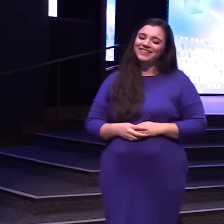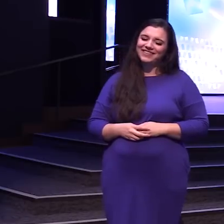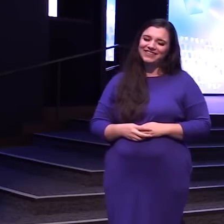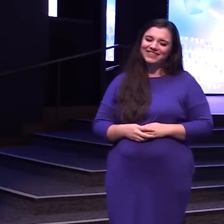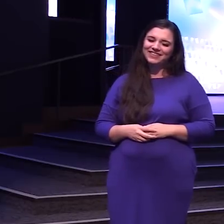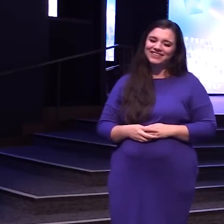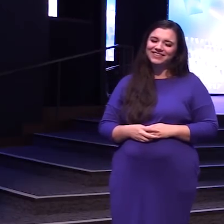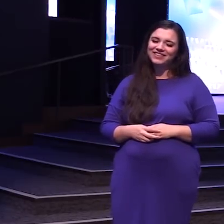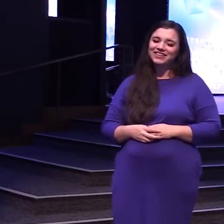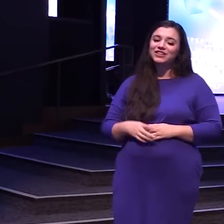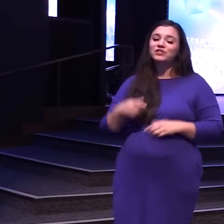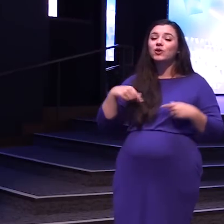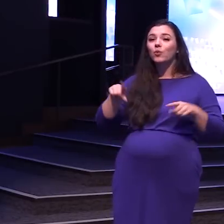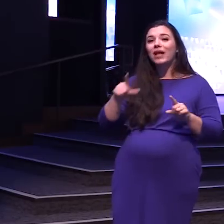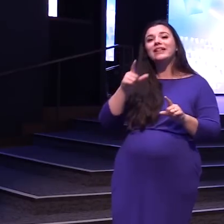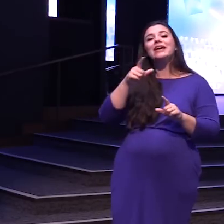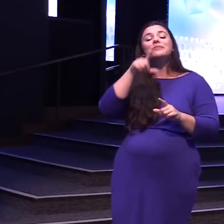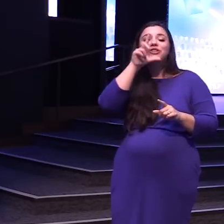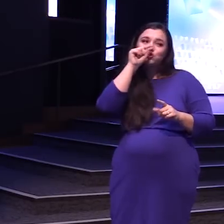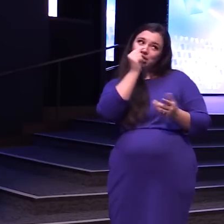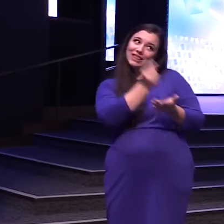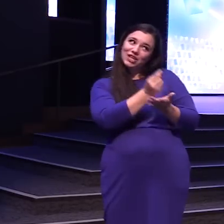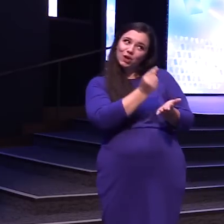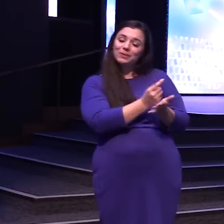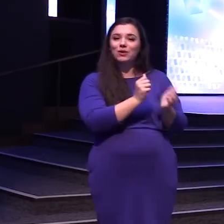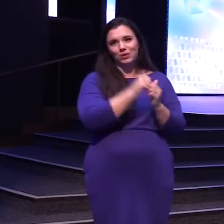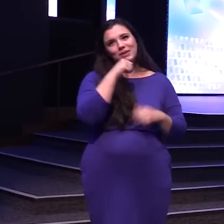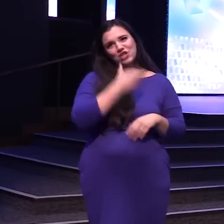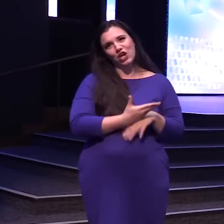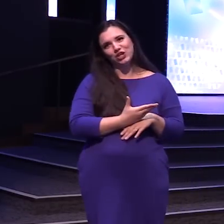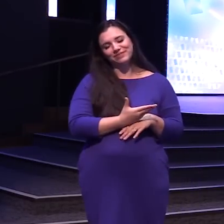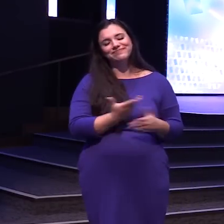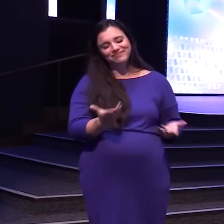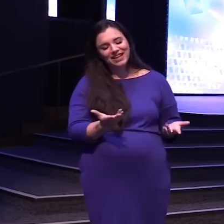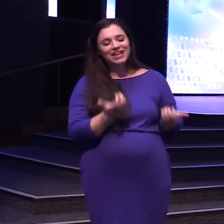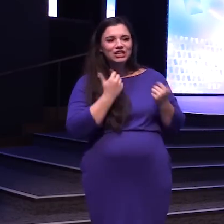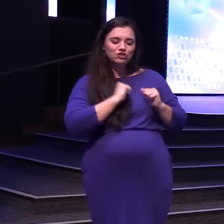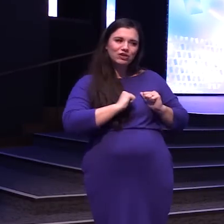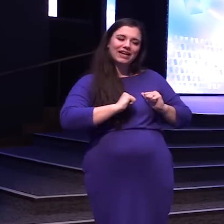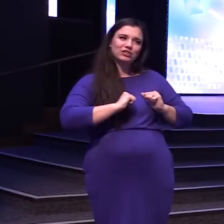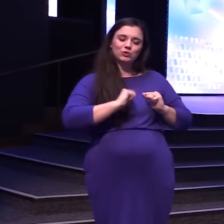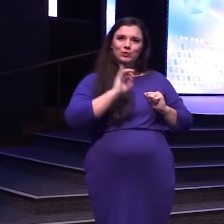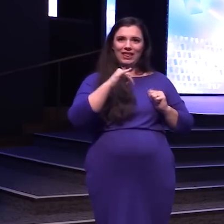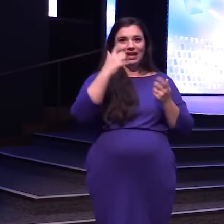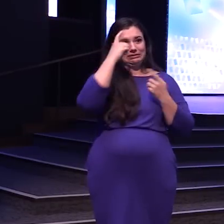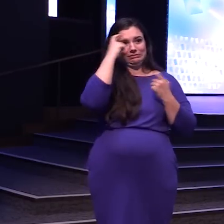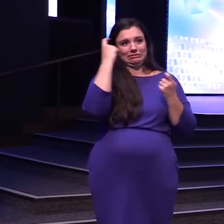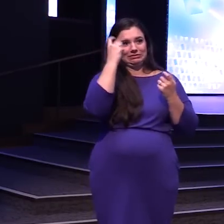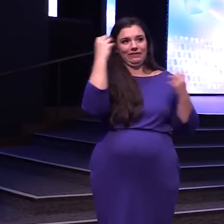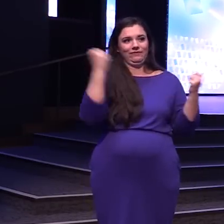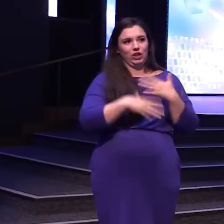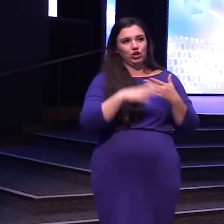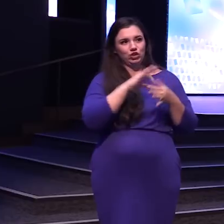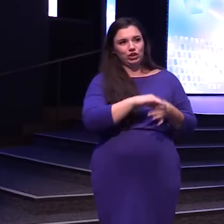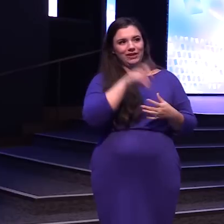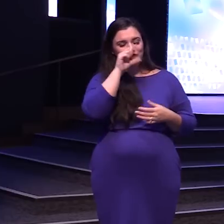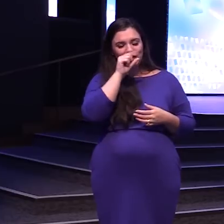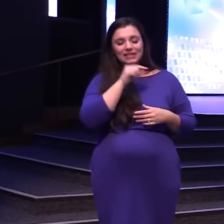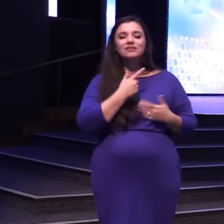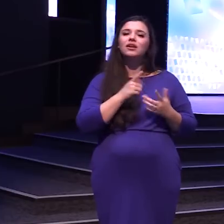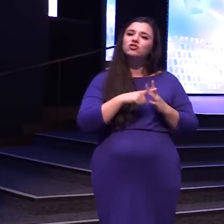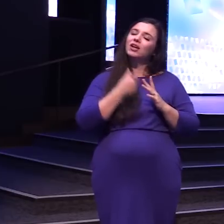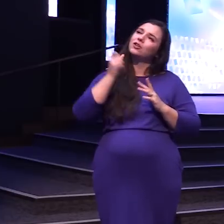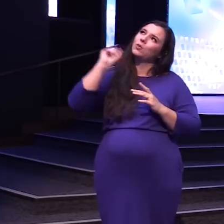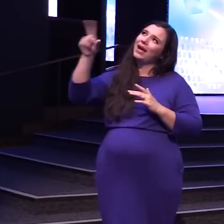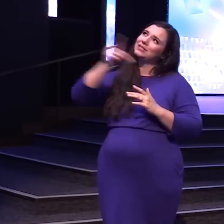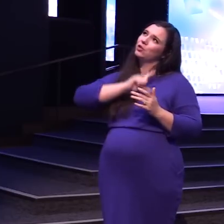So as I'm doing Chicken therapy With my daughter Trying to get over The irrational fear Of chickens I started asking